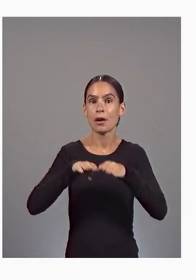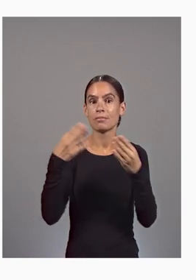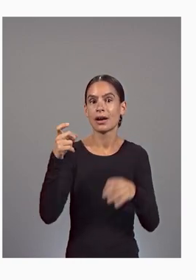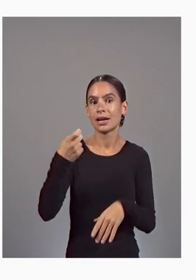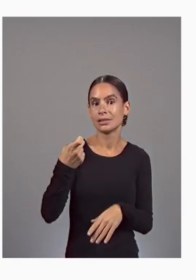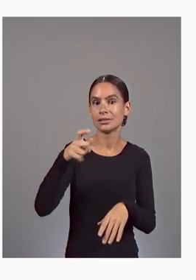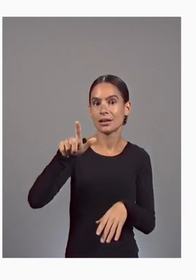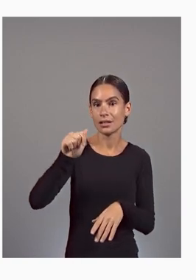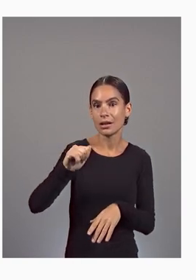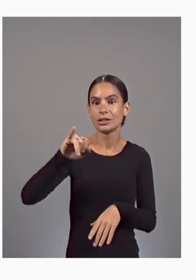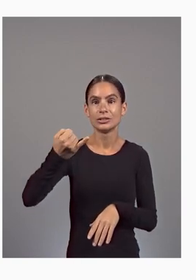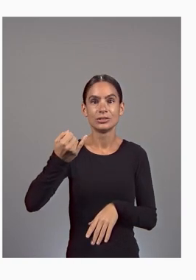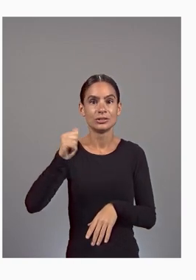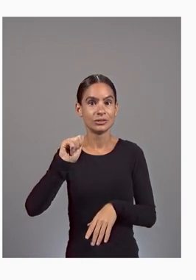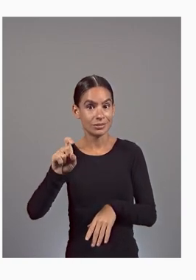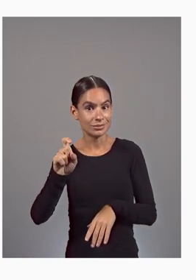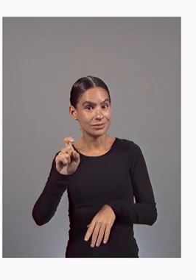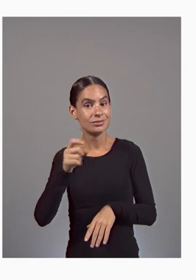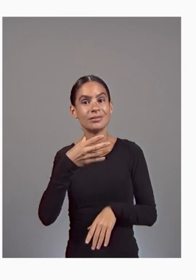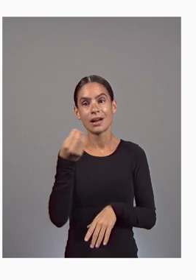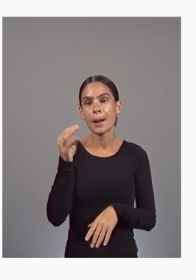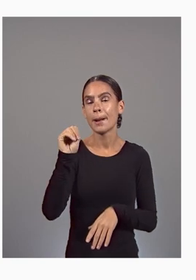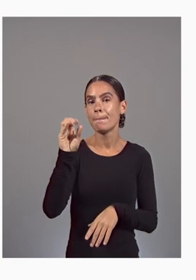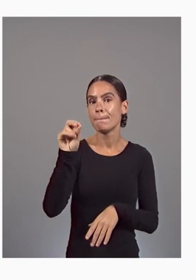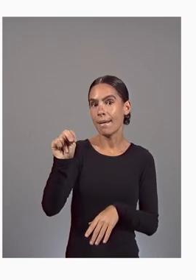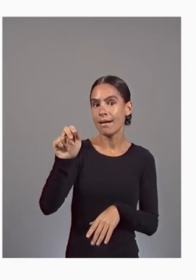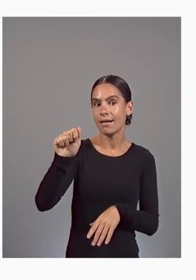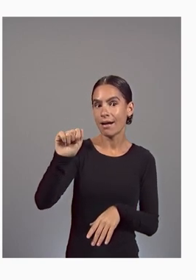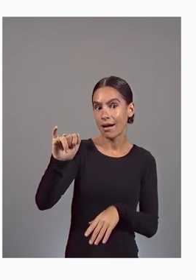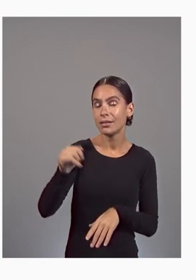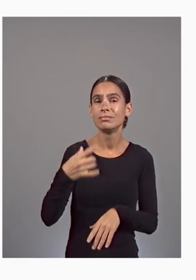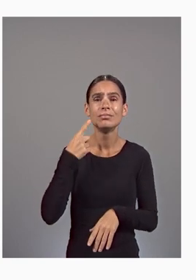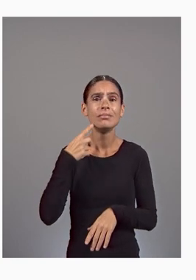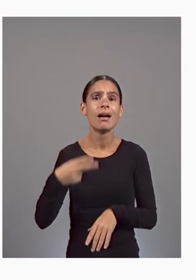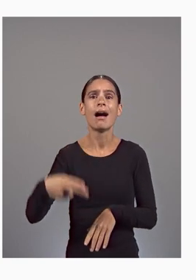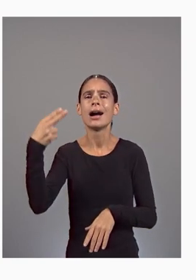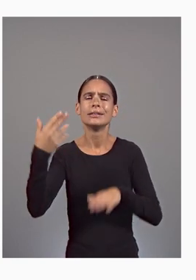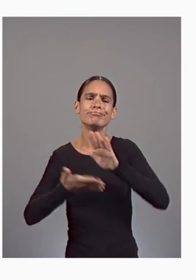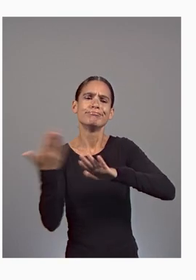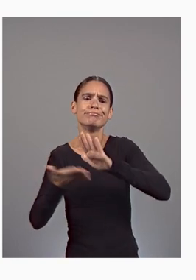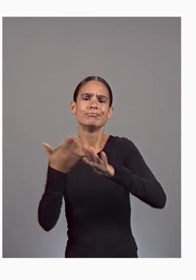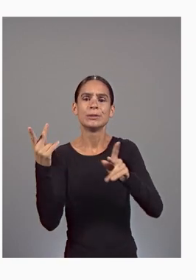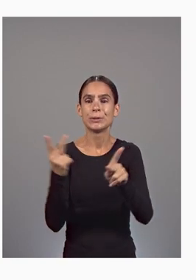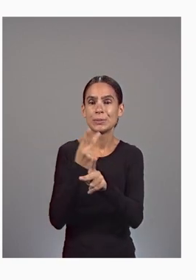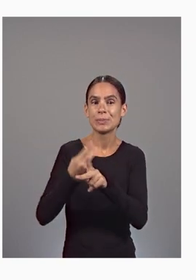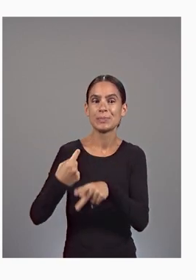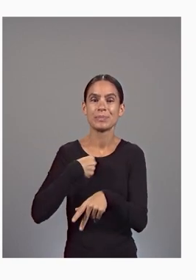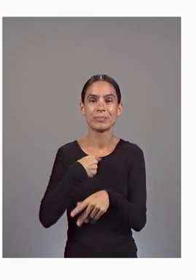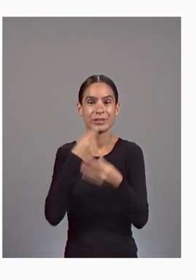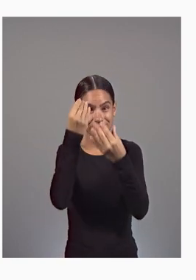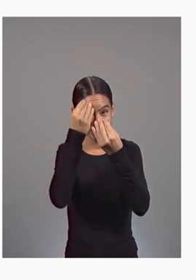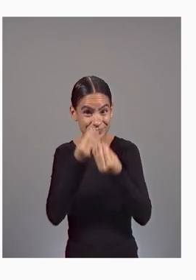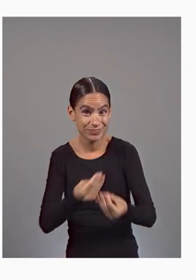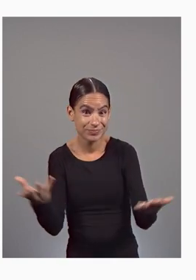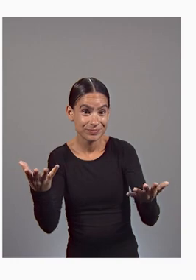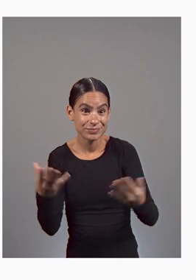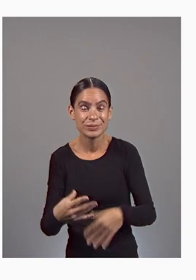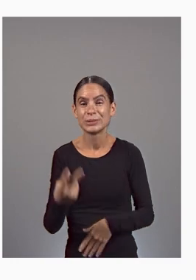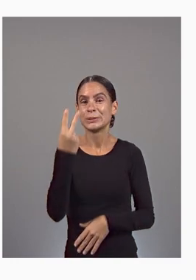For high-performance computing, we're announcing two new offerings in preview.